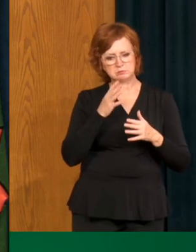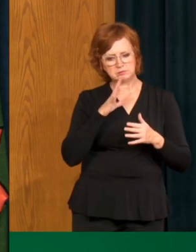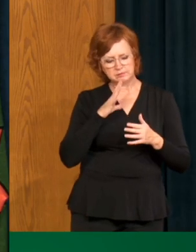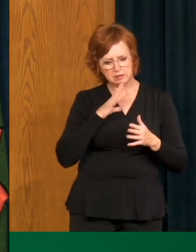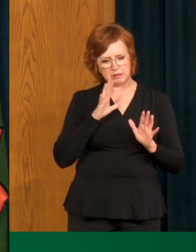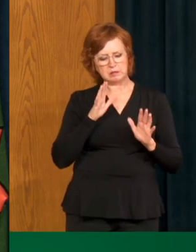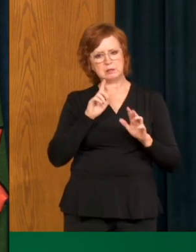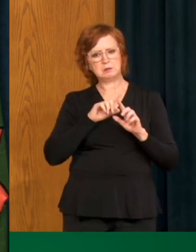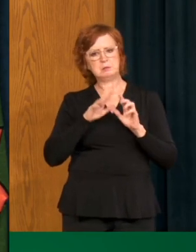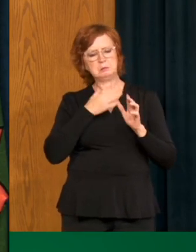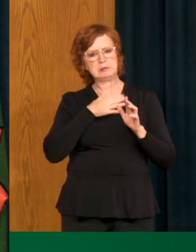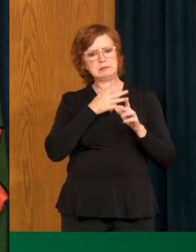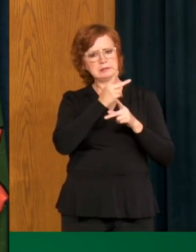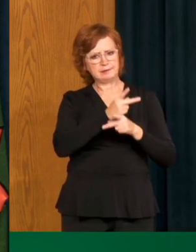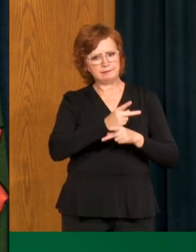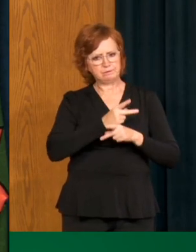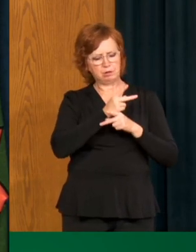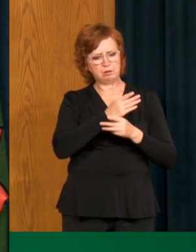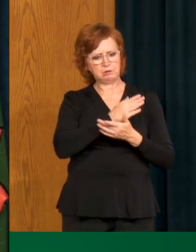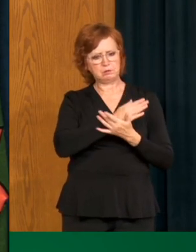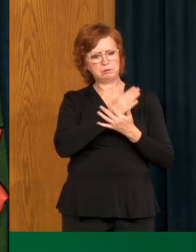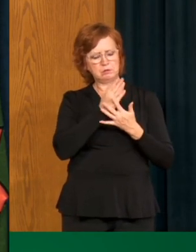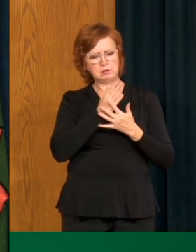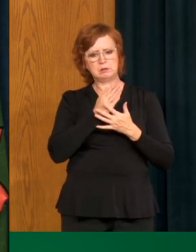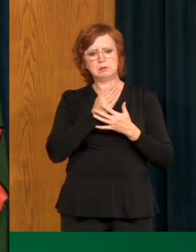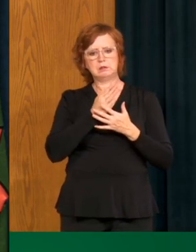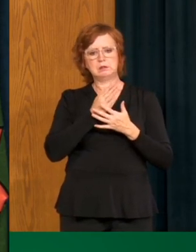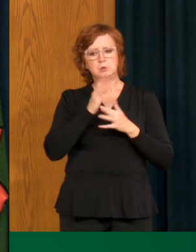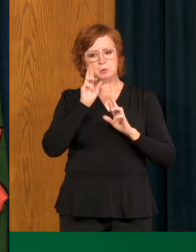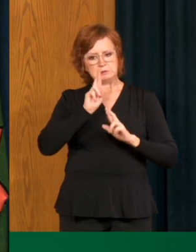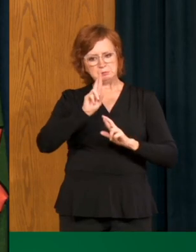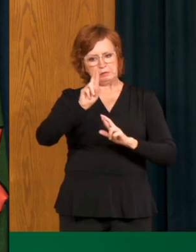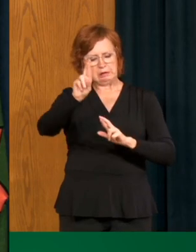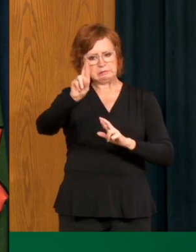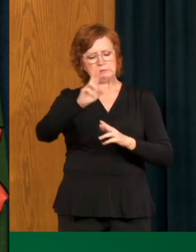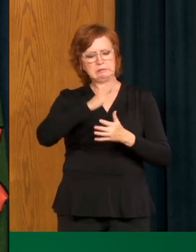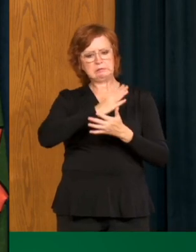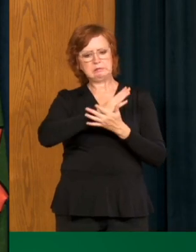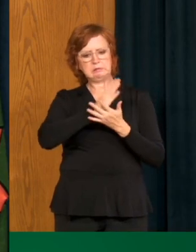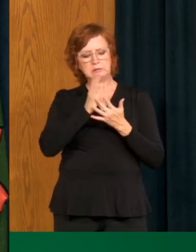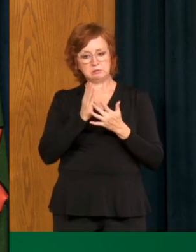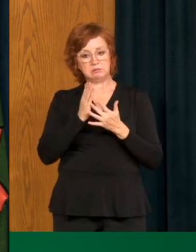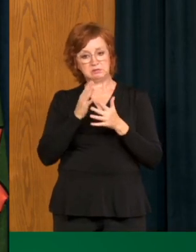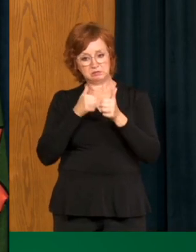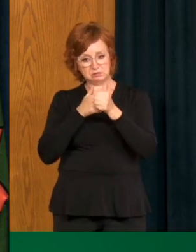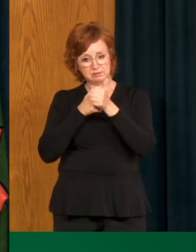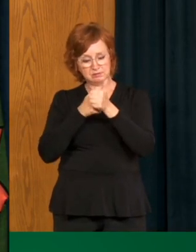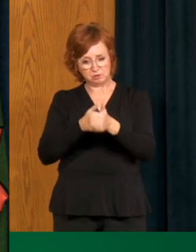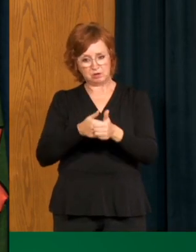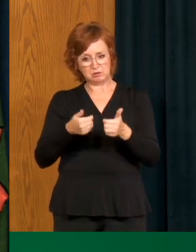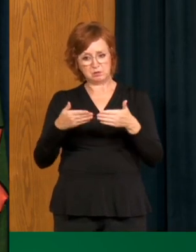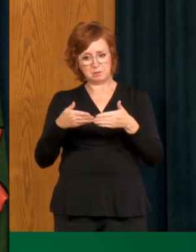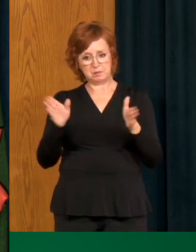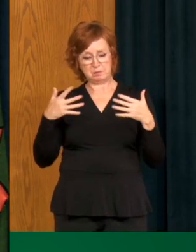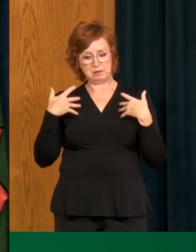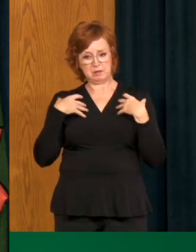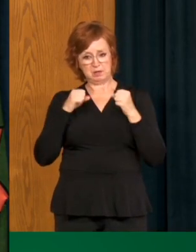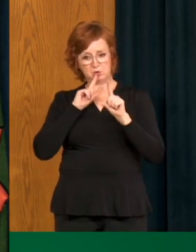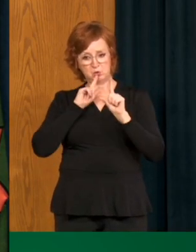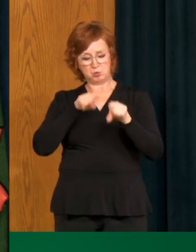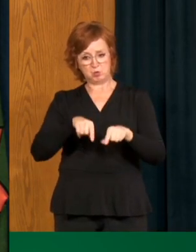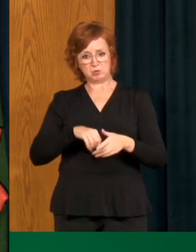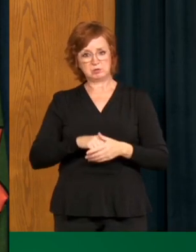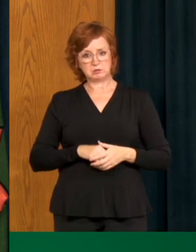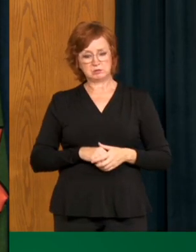people to be cautious. We ask people to respect, and actually we expect, that they will abide by the public health recommendations